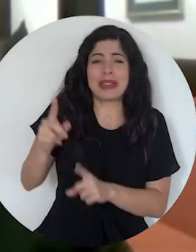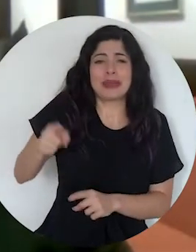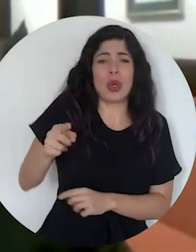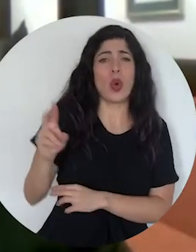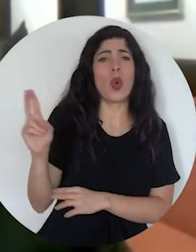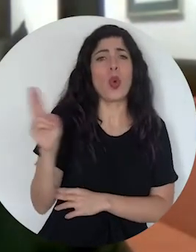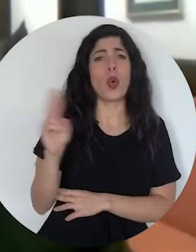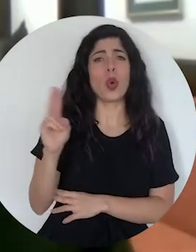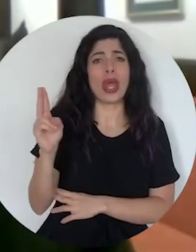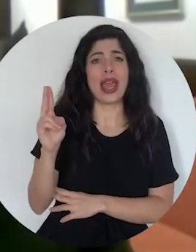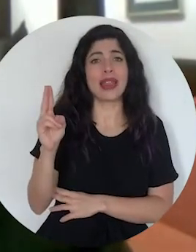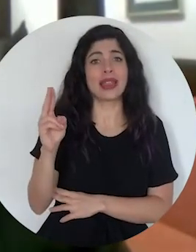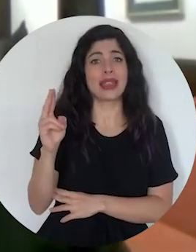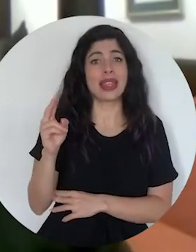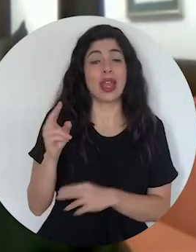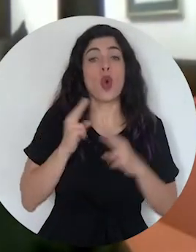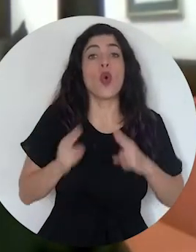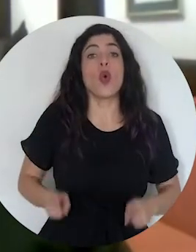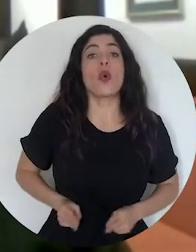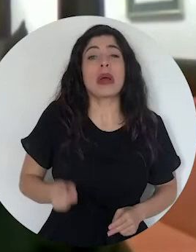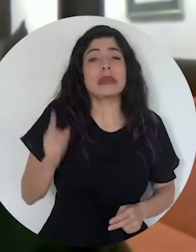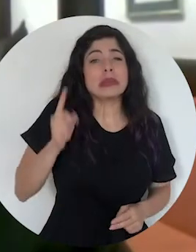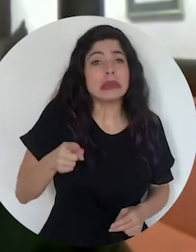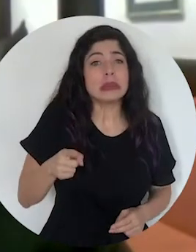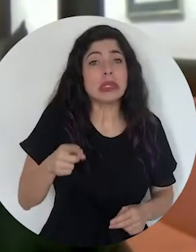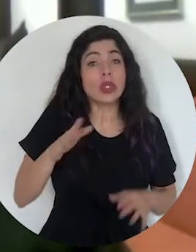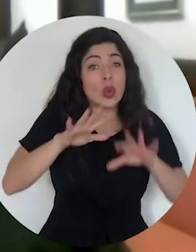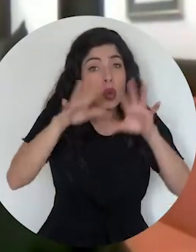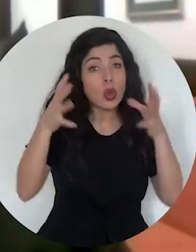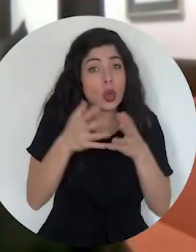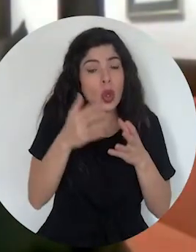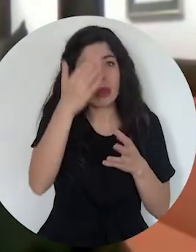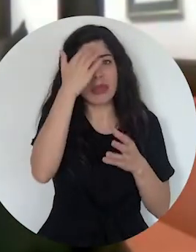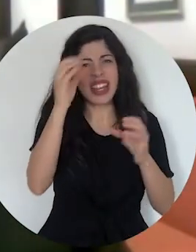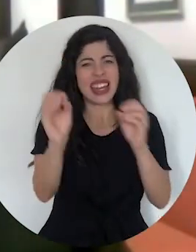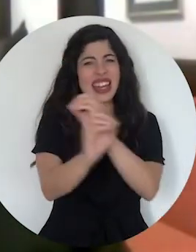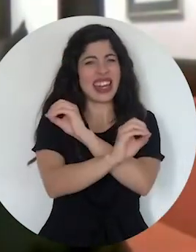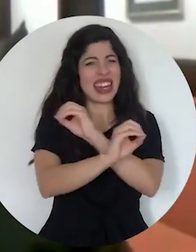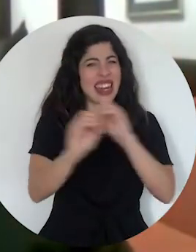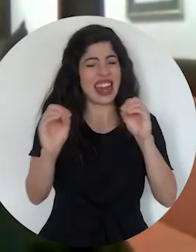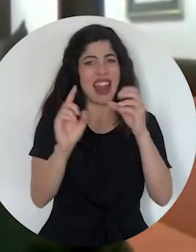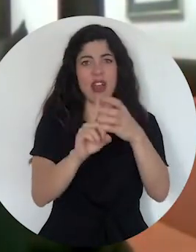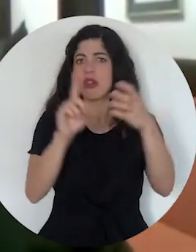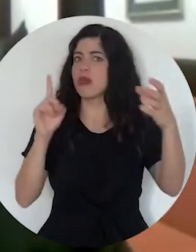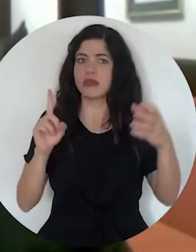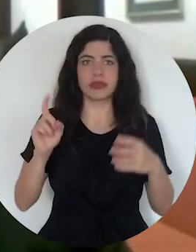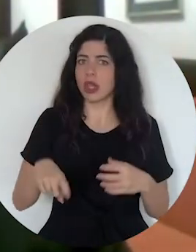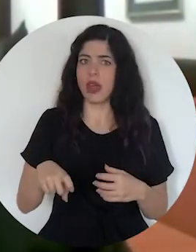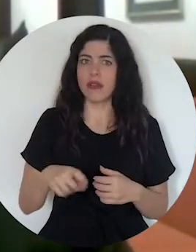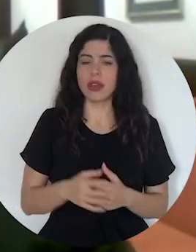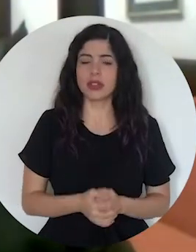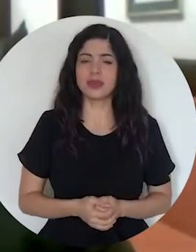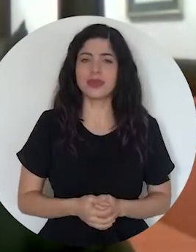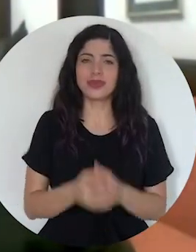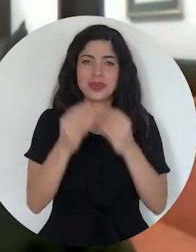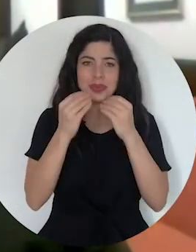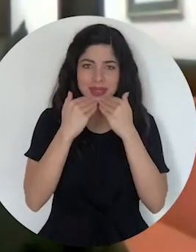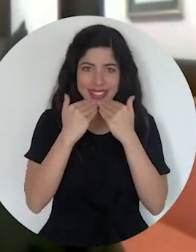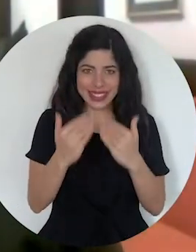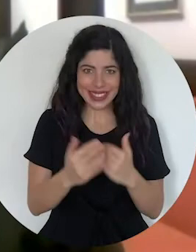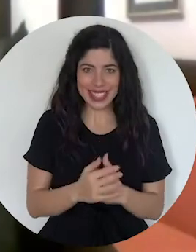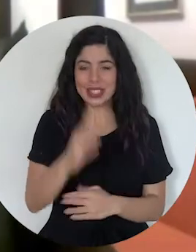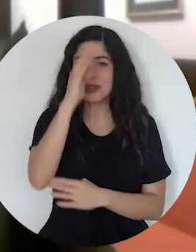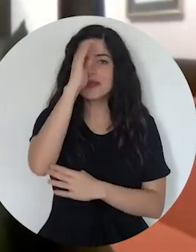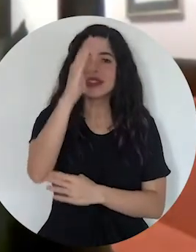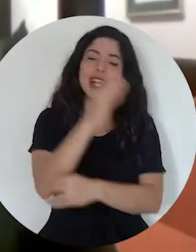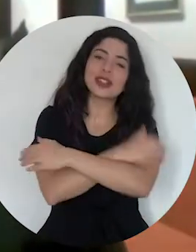mandate, the human mandate of leaving no one behind. Thank you